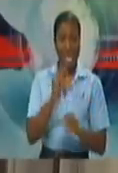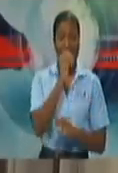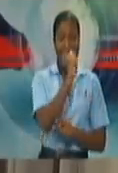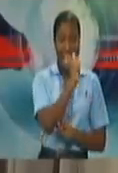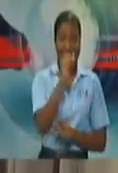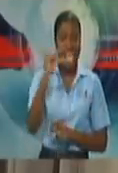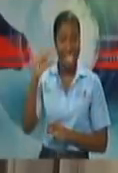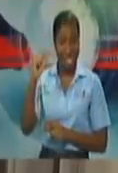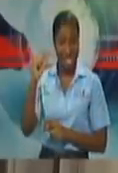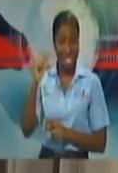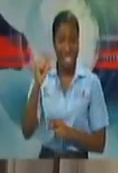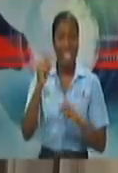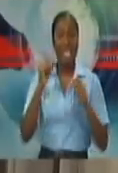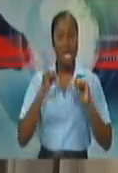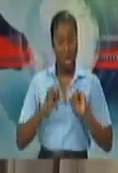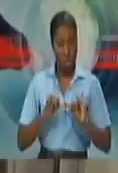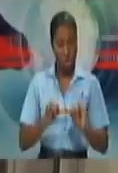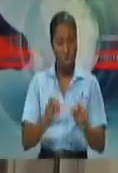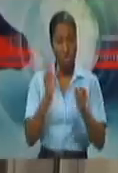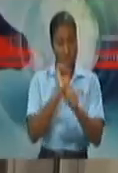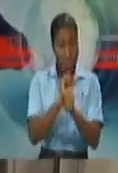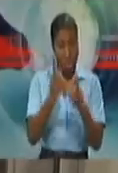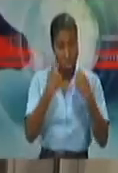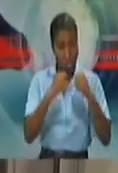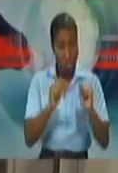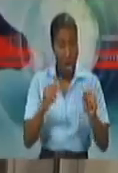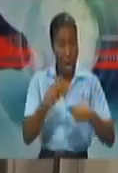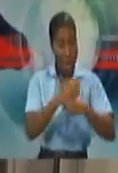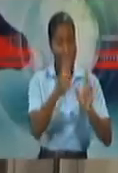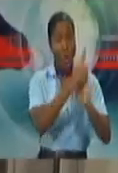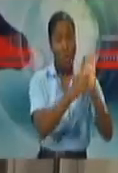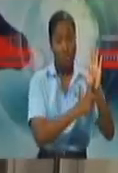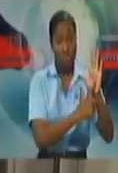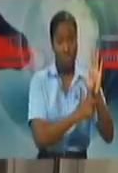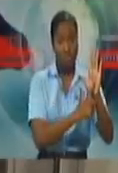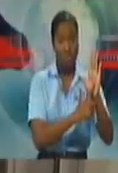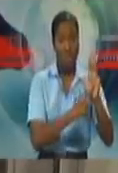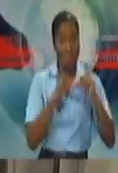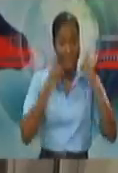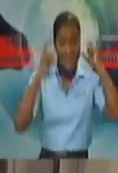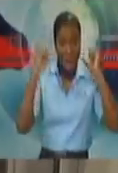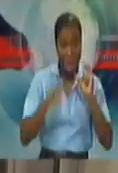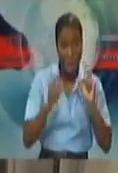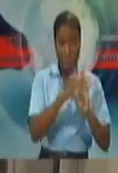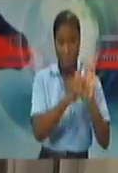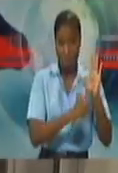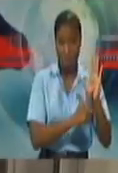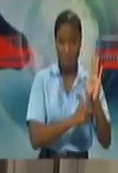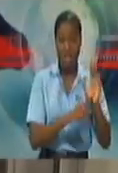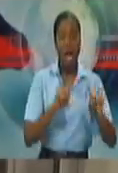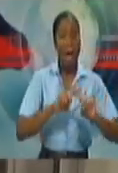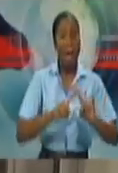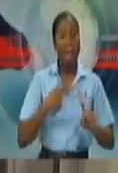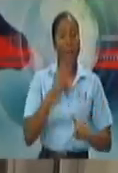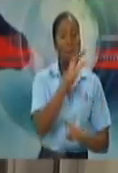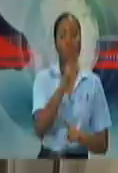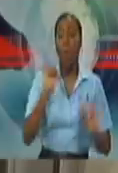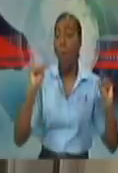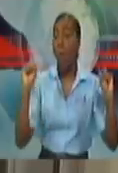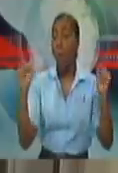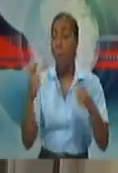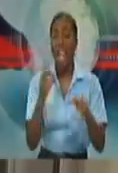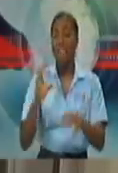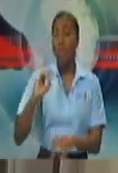hasn't come back with a position. However, what I will say is that all business owners, whether you own the premise